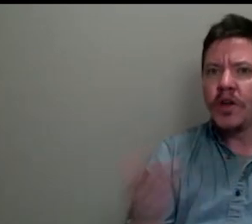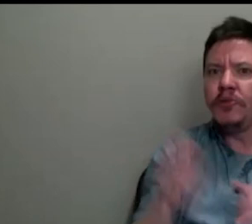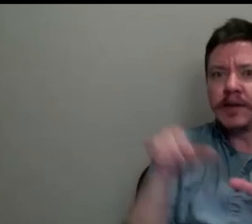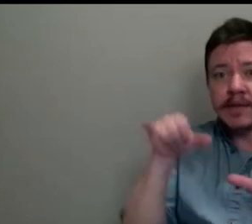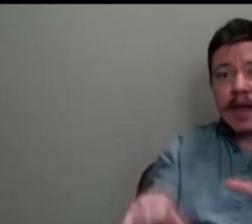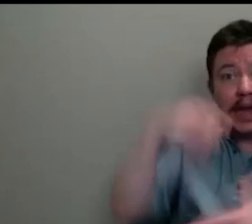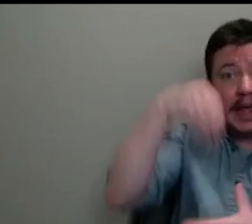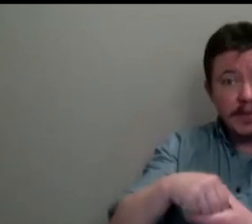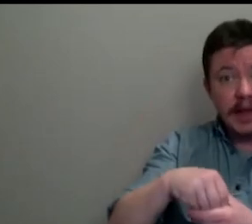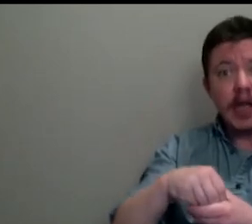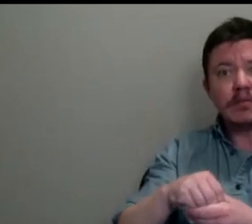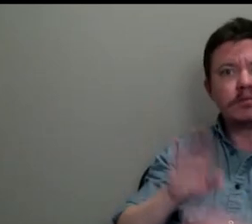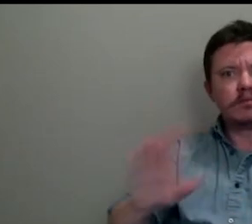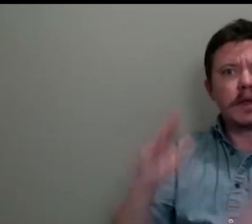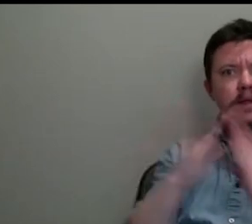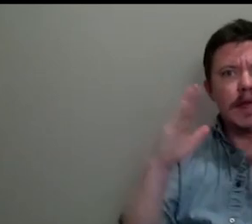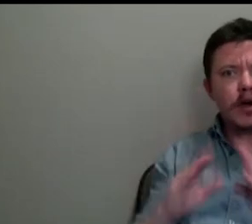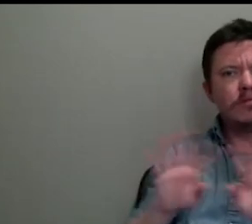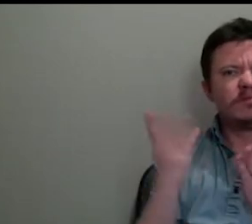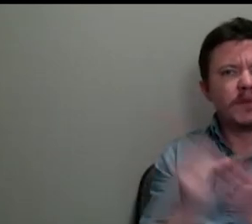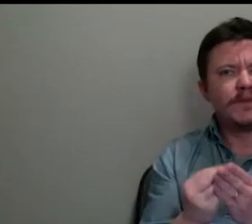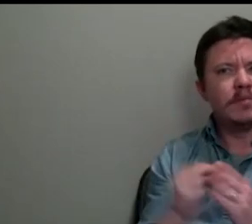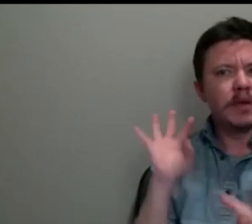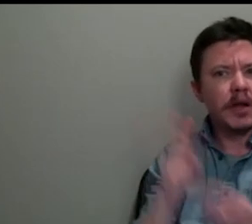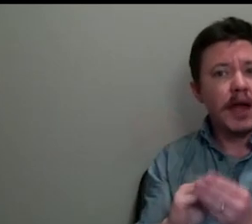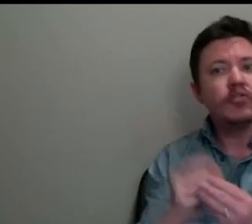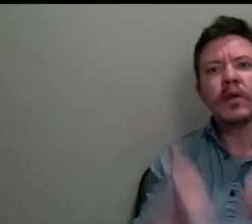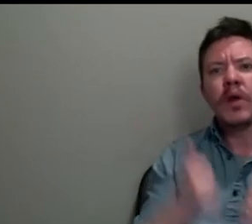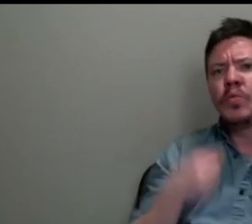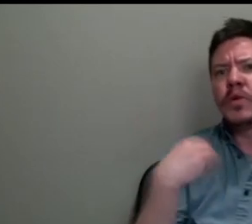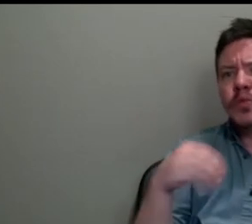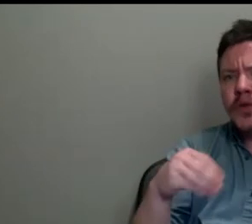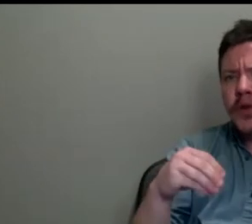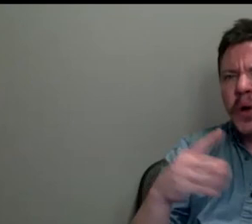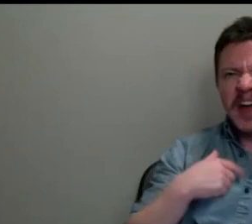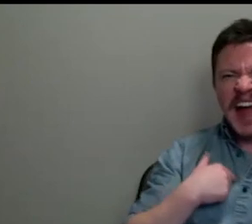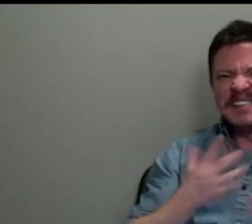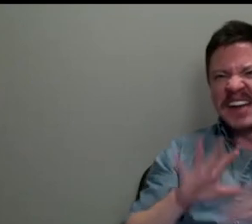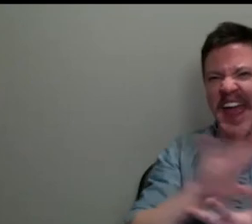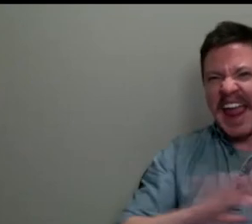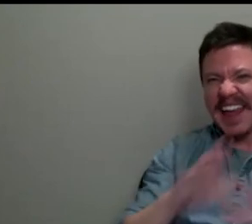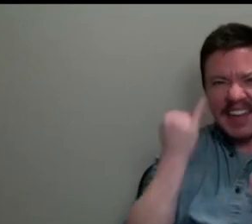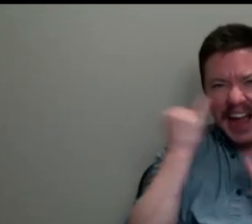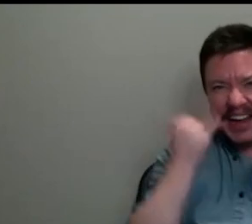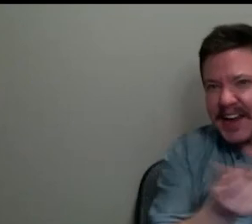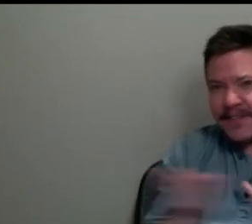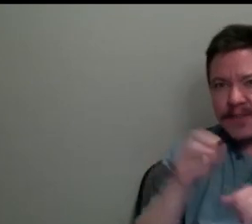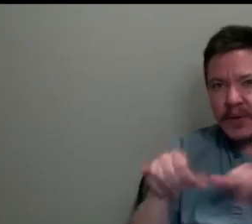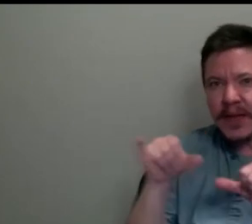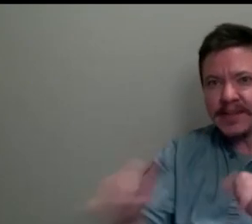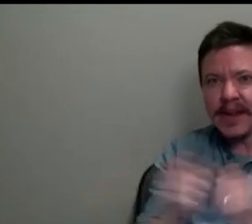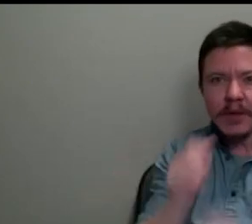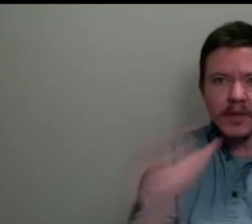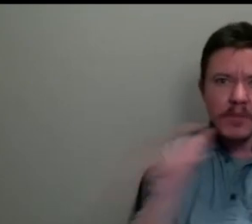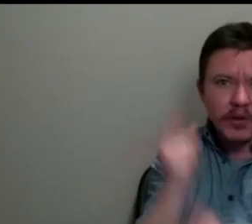collection, and which were were sold. I have a hazy idea of some that stayed with his mother or his sister